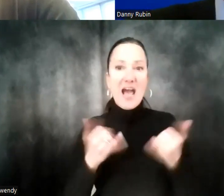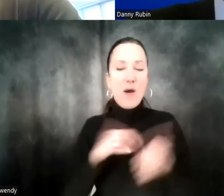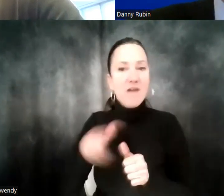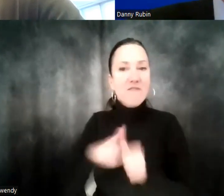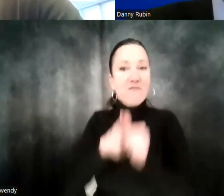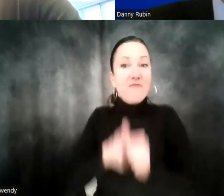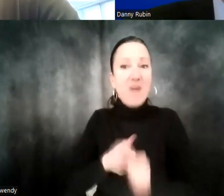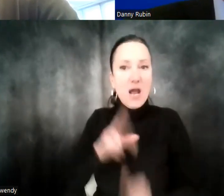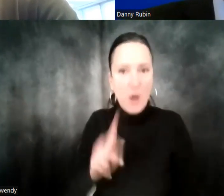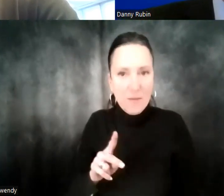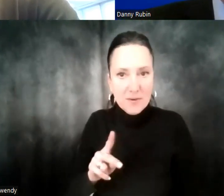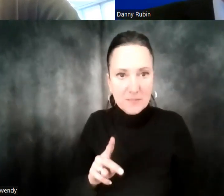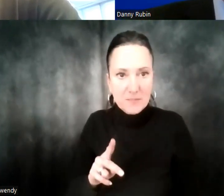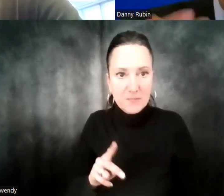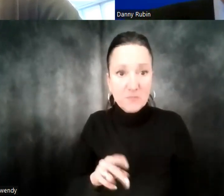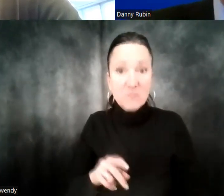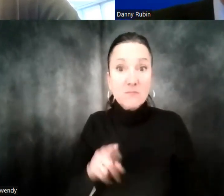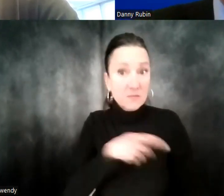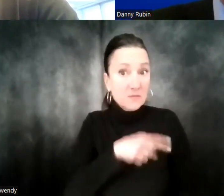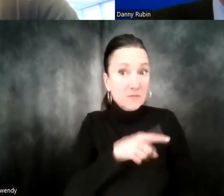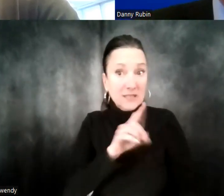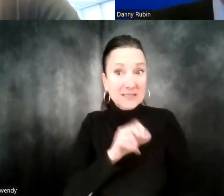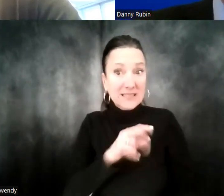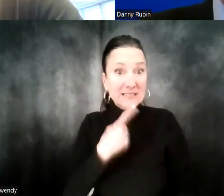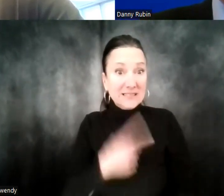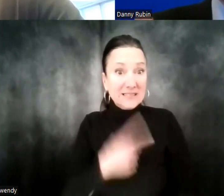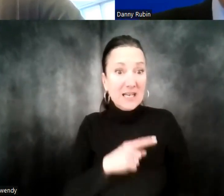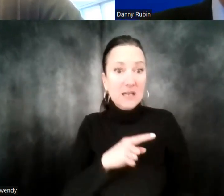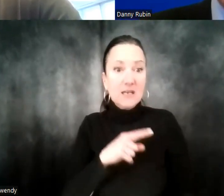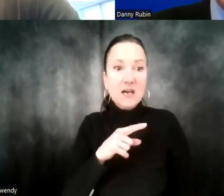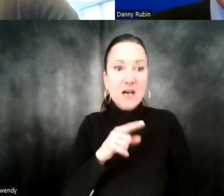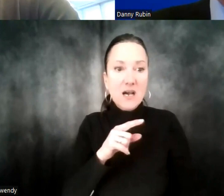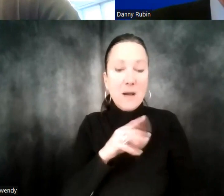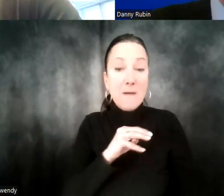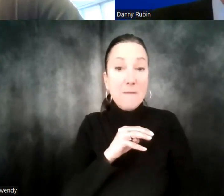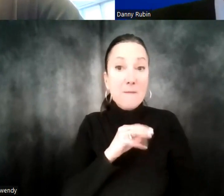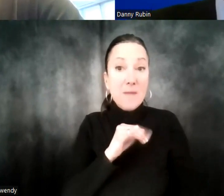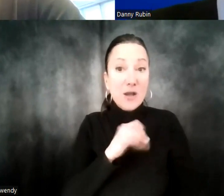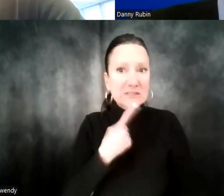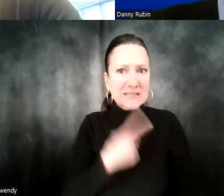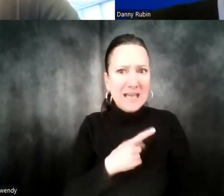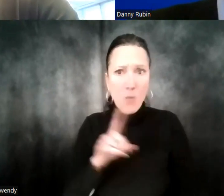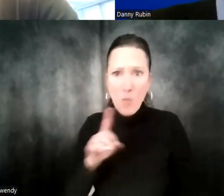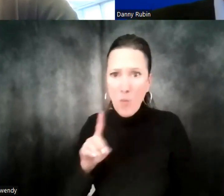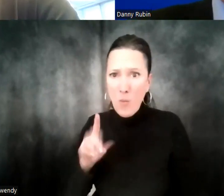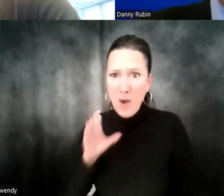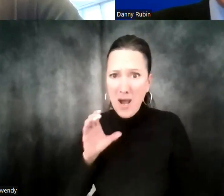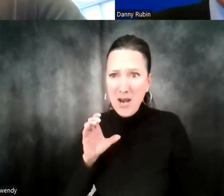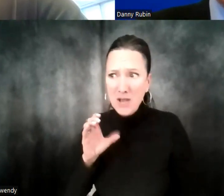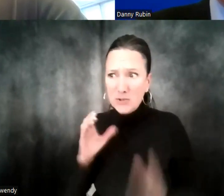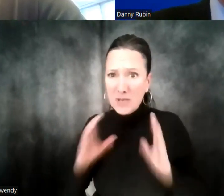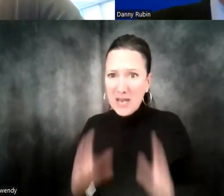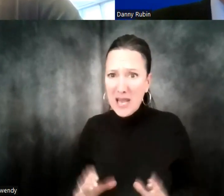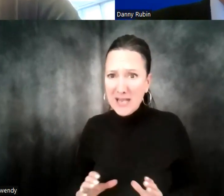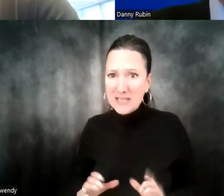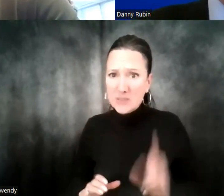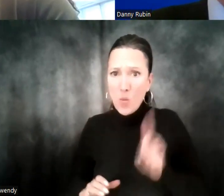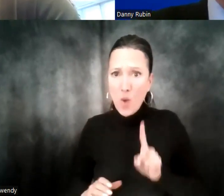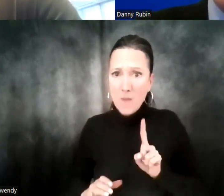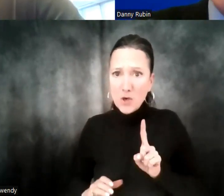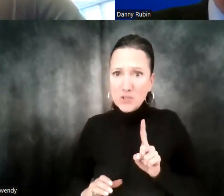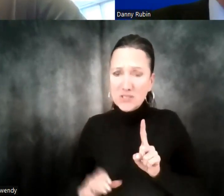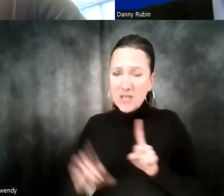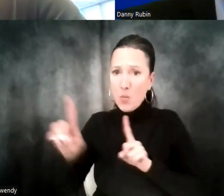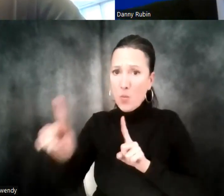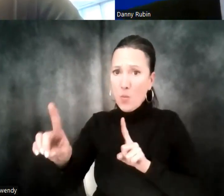right? Because you said 100 clients, and that made me interested. That seems like a lot of clients for one person to manage. So